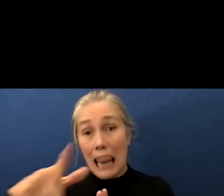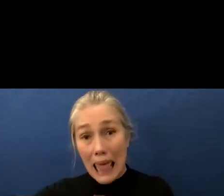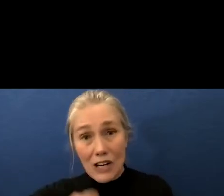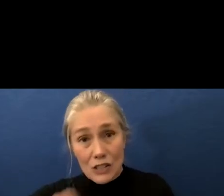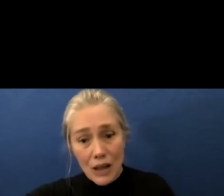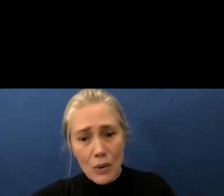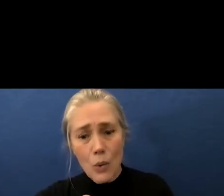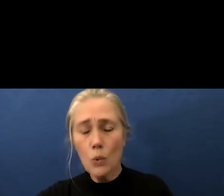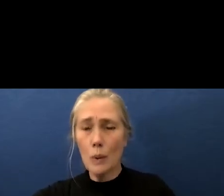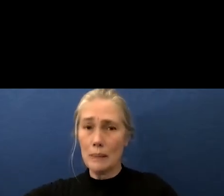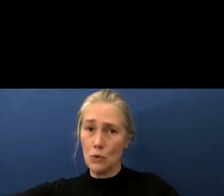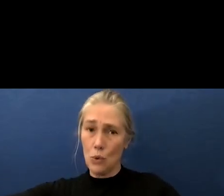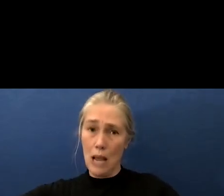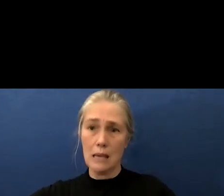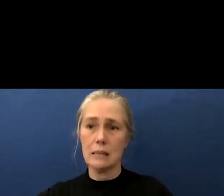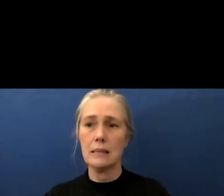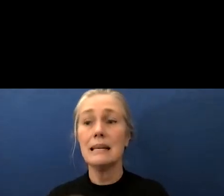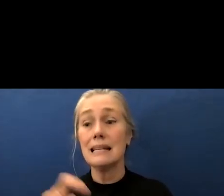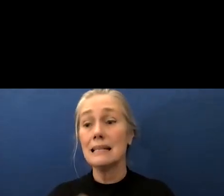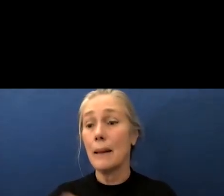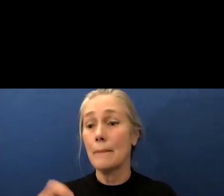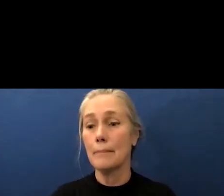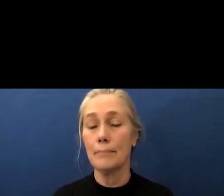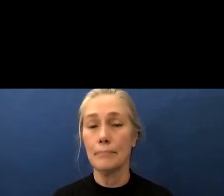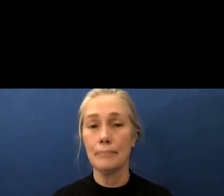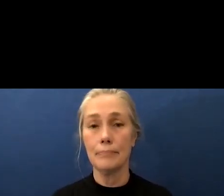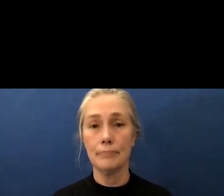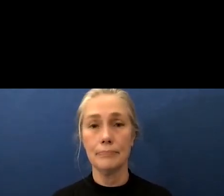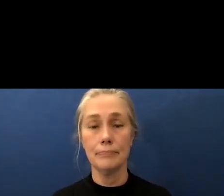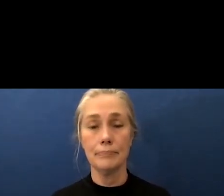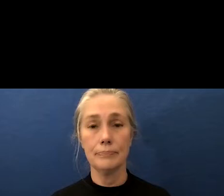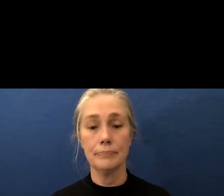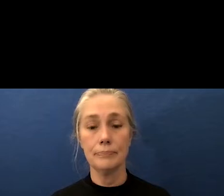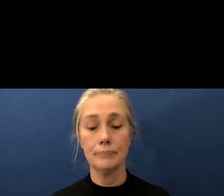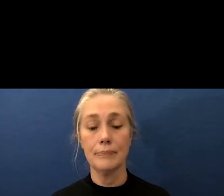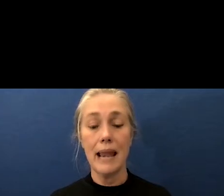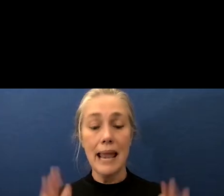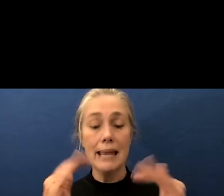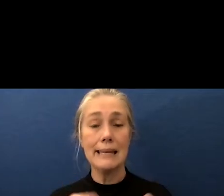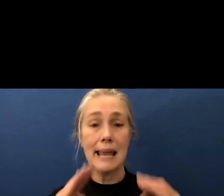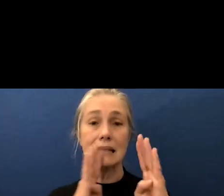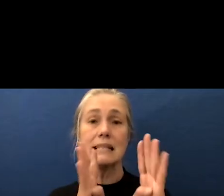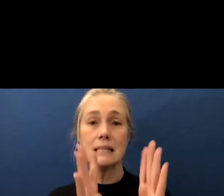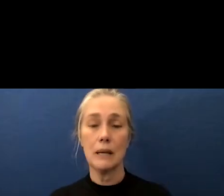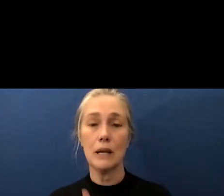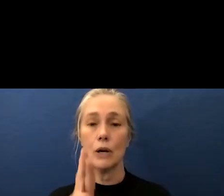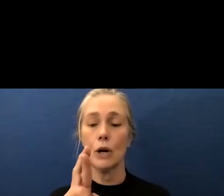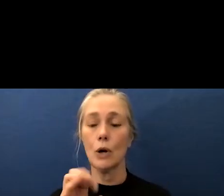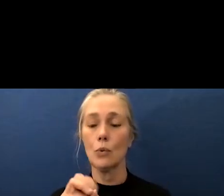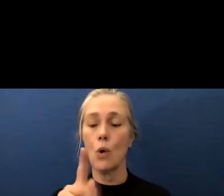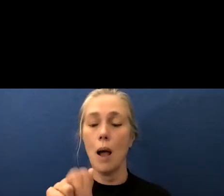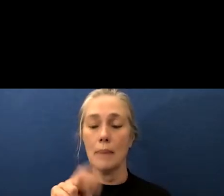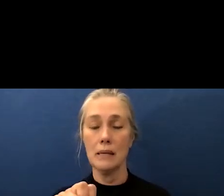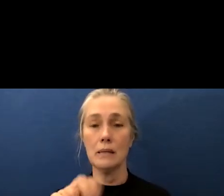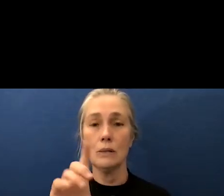not but still not the reason thank you the next speaker is robin dunbar